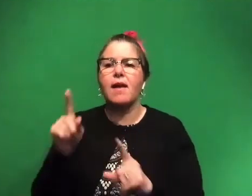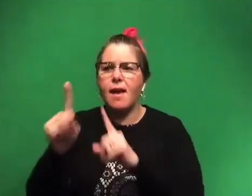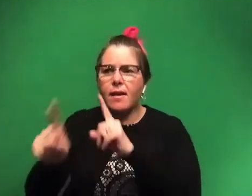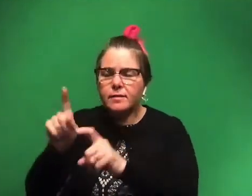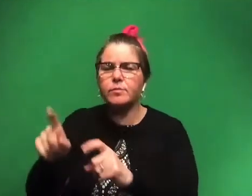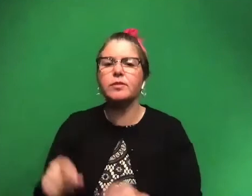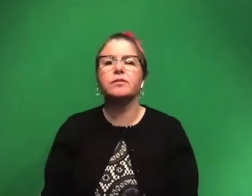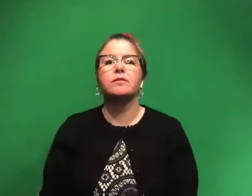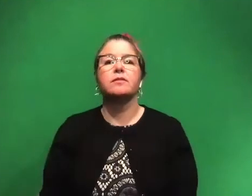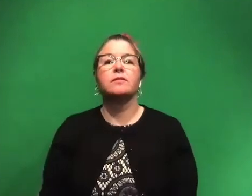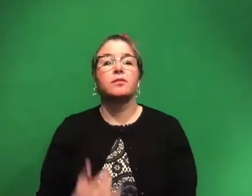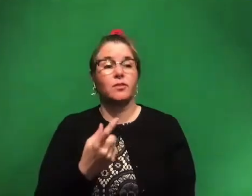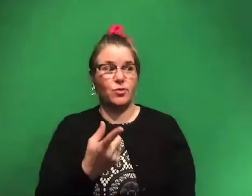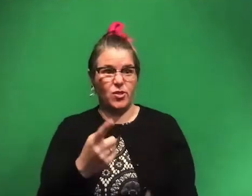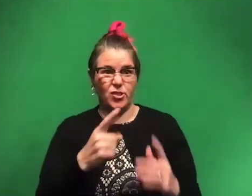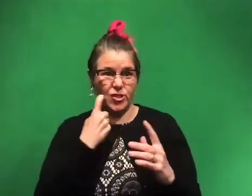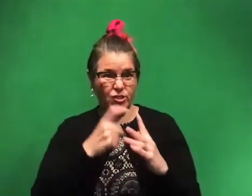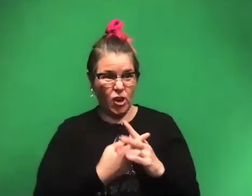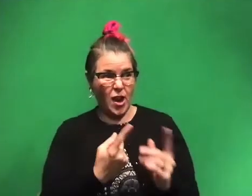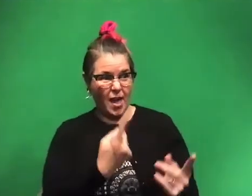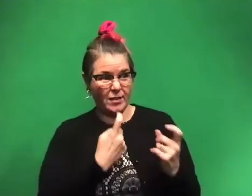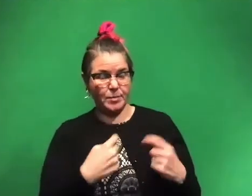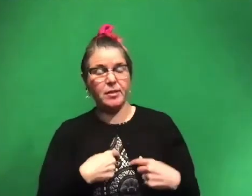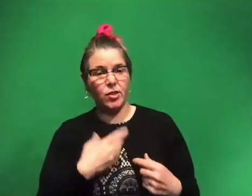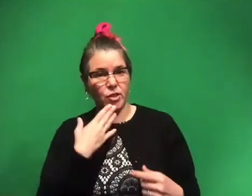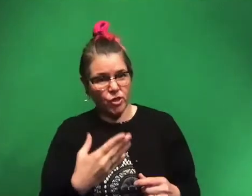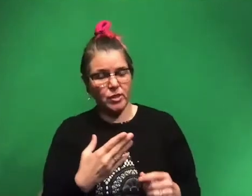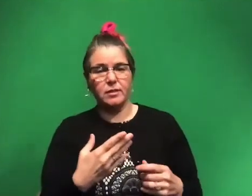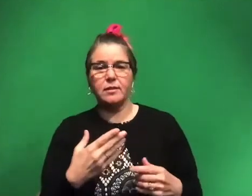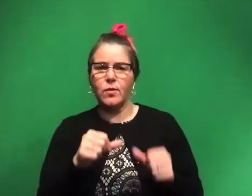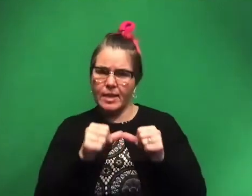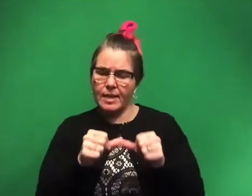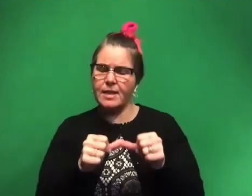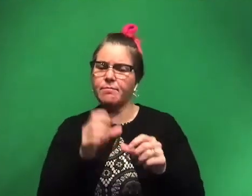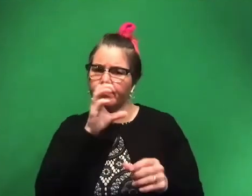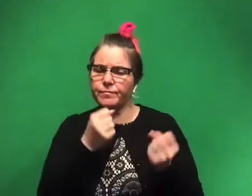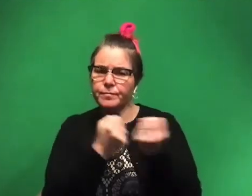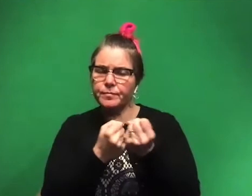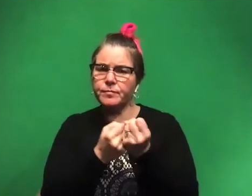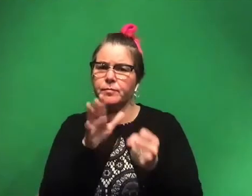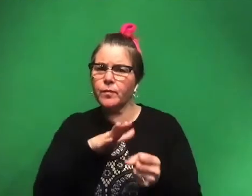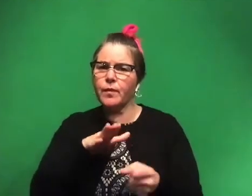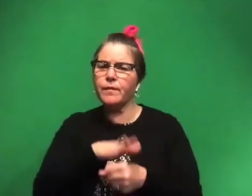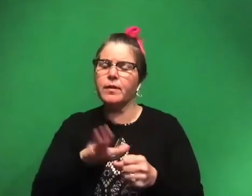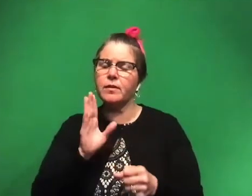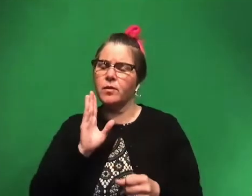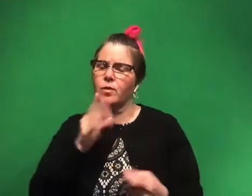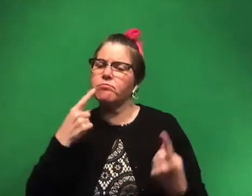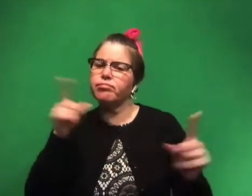out here is already a good sign. Like keep looking for support in the field and you will go places.